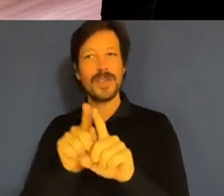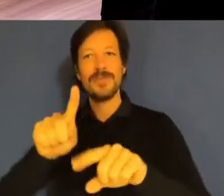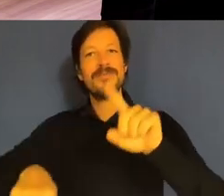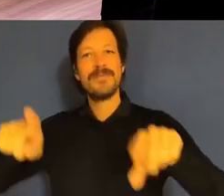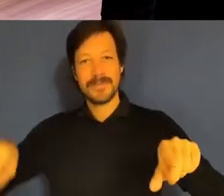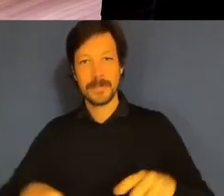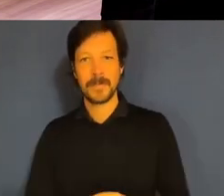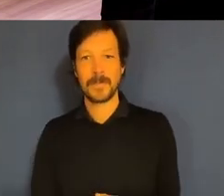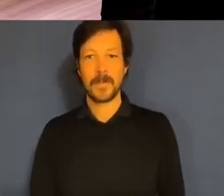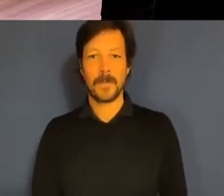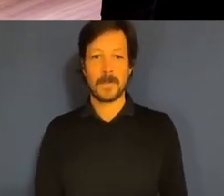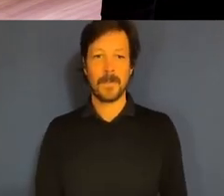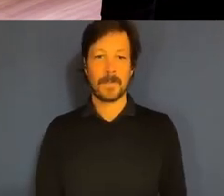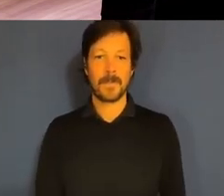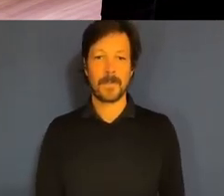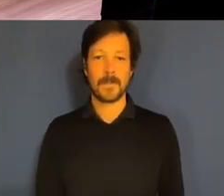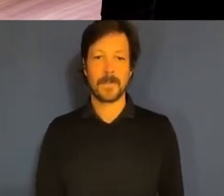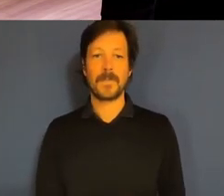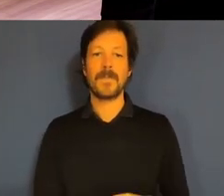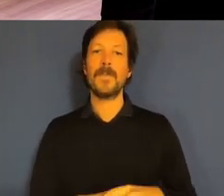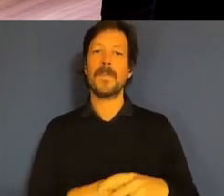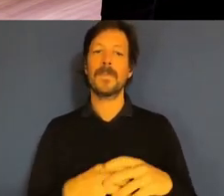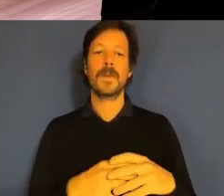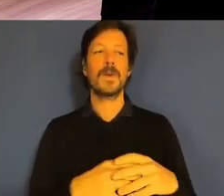So thanks to you all. I mean, think to Ray's point,